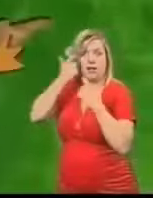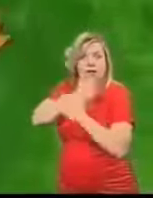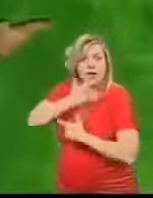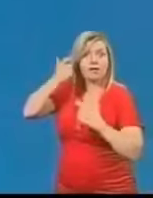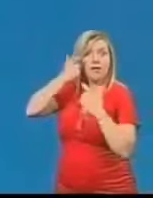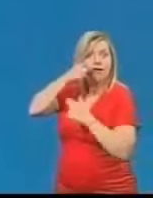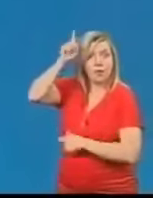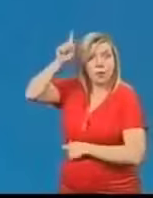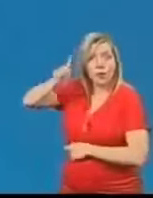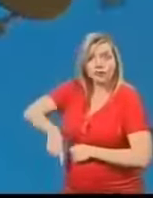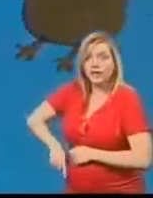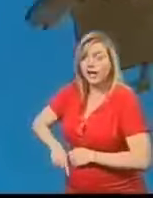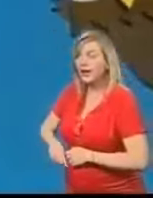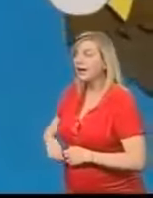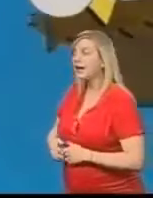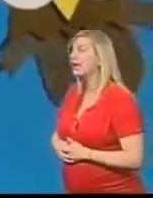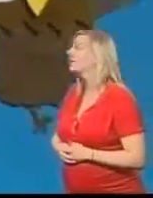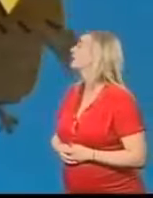rest of that day